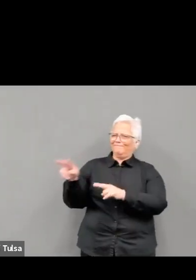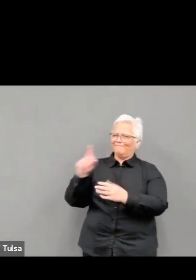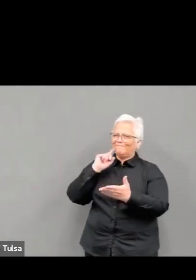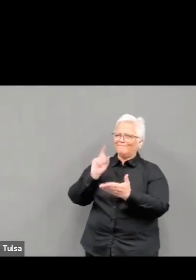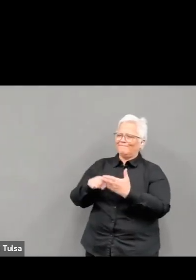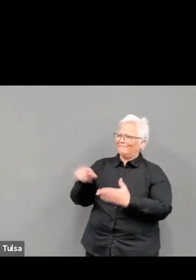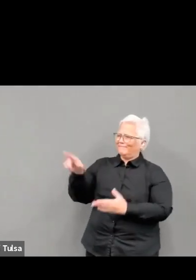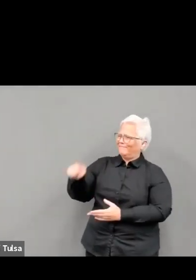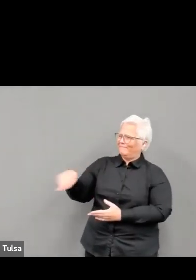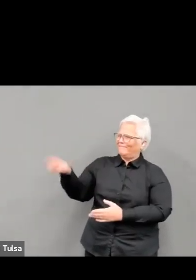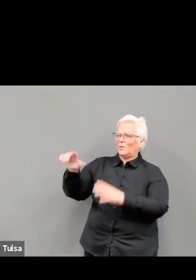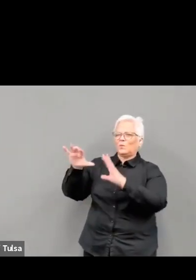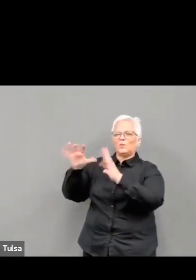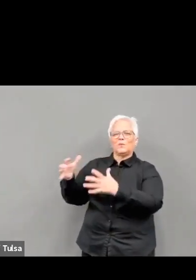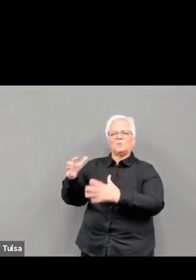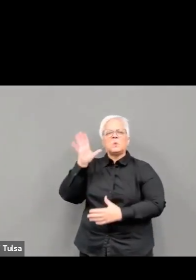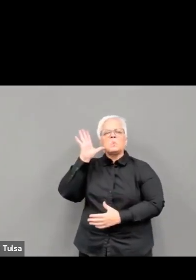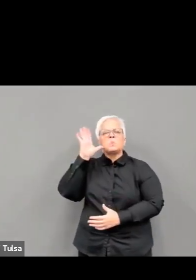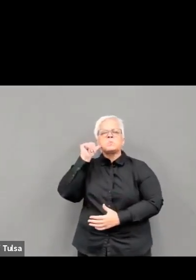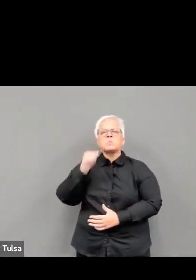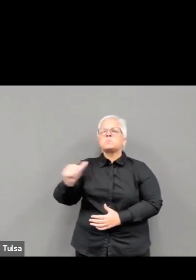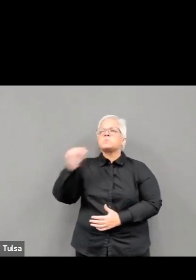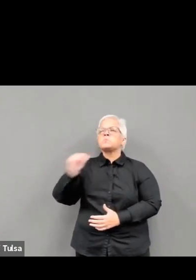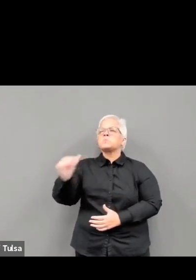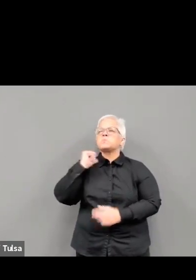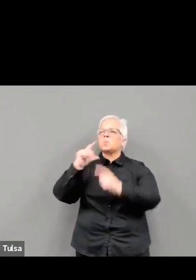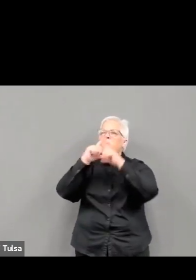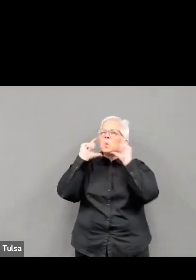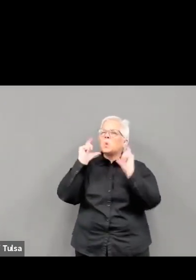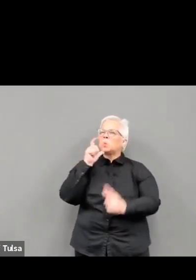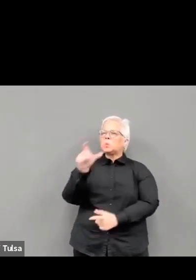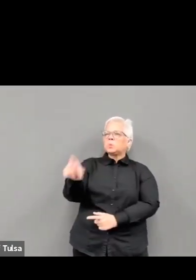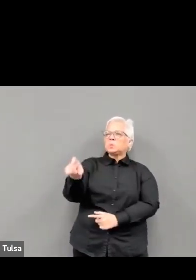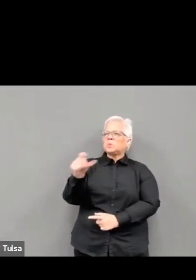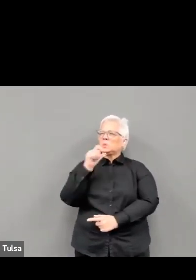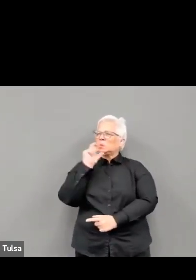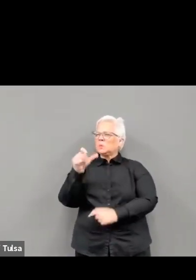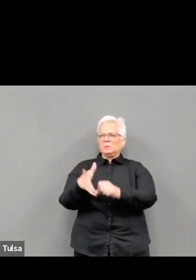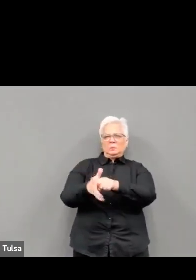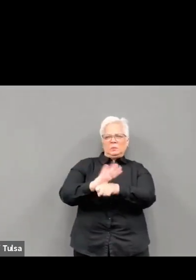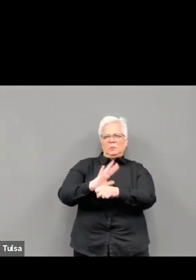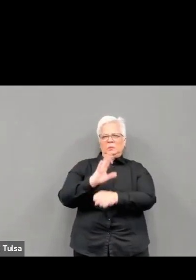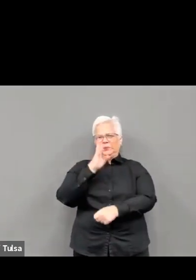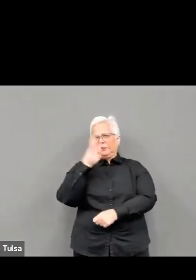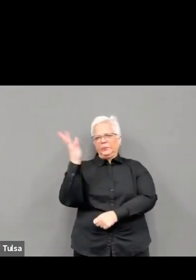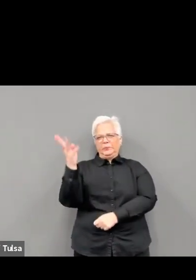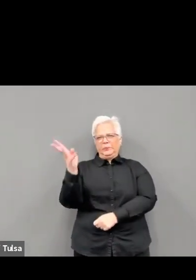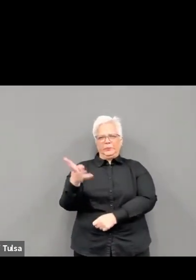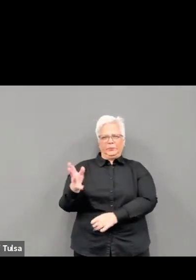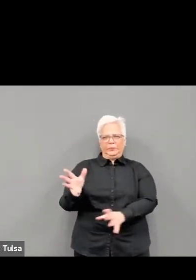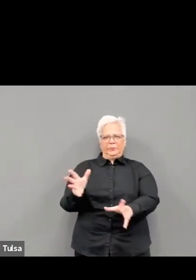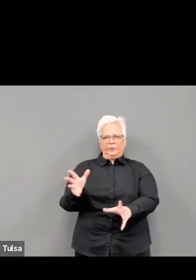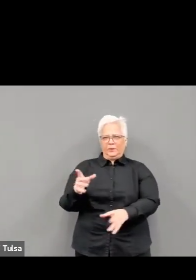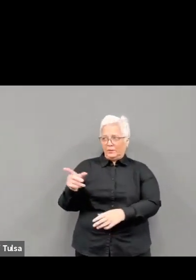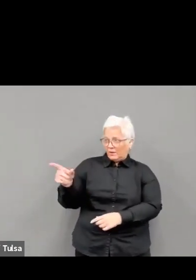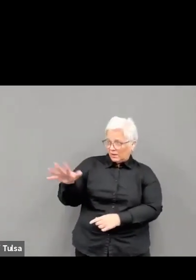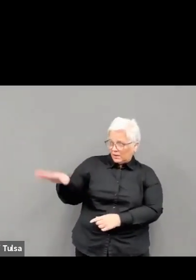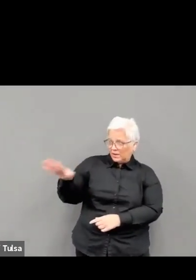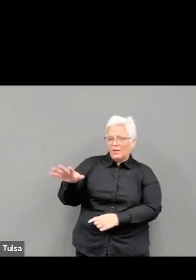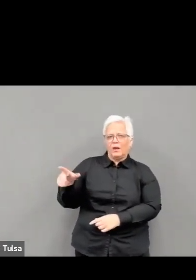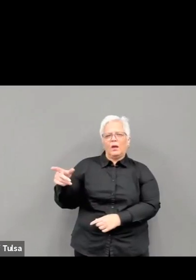extraordinary hours to helping thousands of Oklahomans navigate and recover from coronavirus.